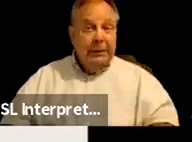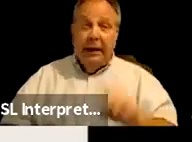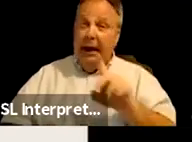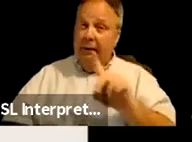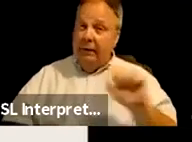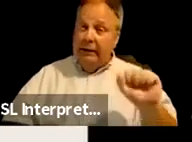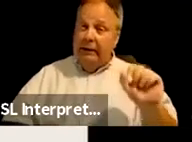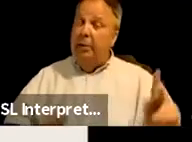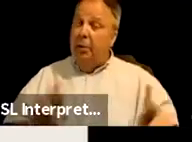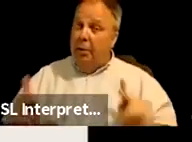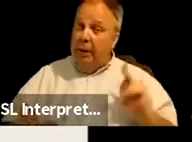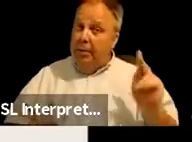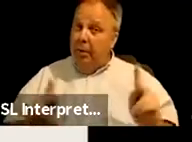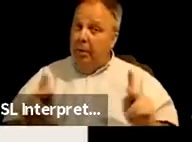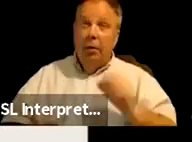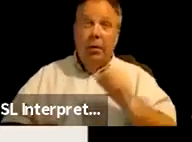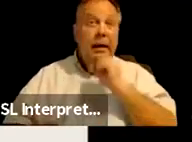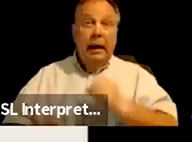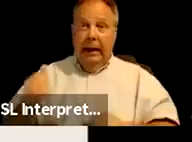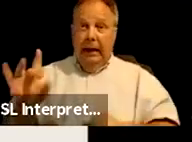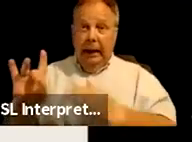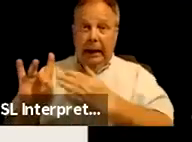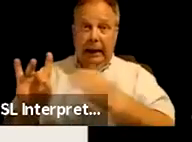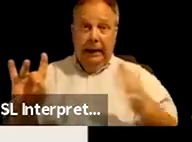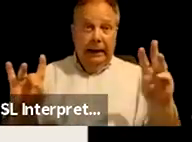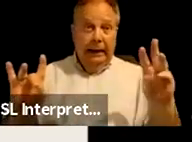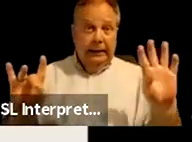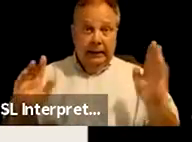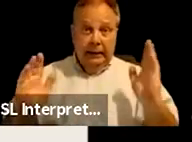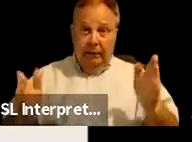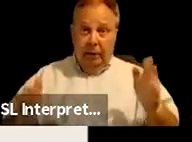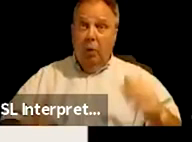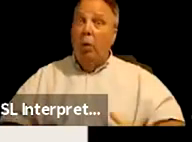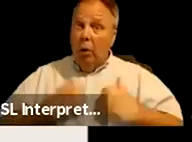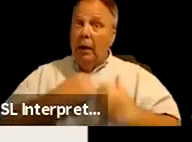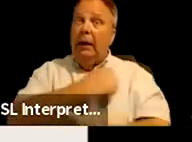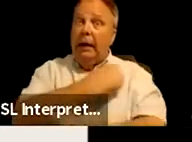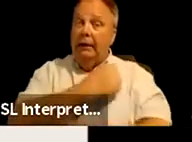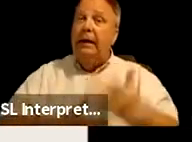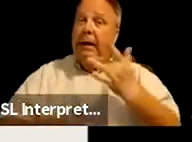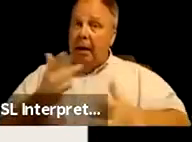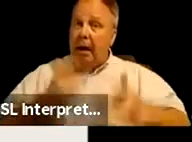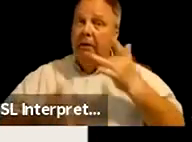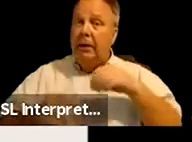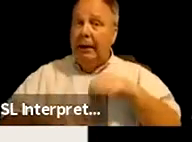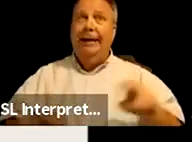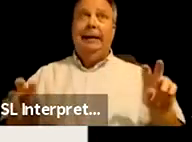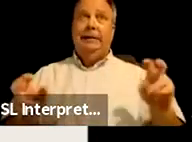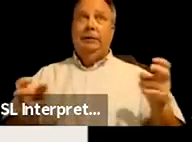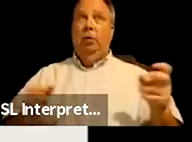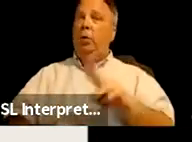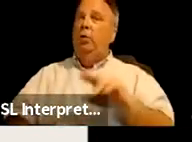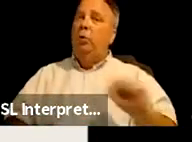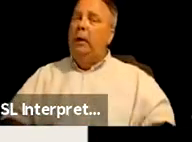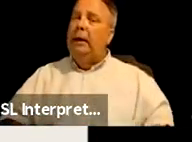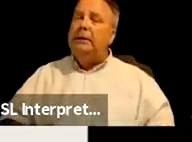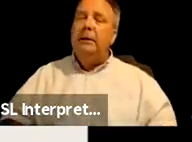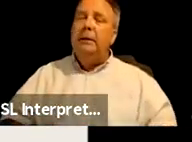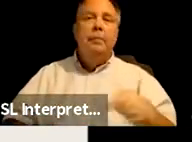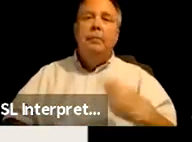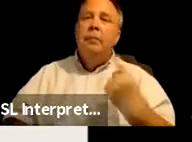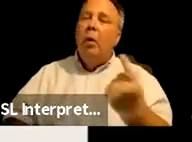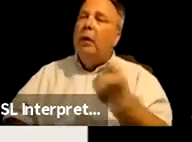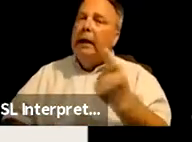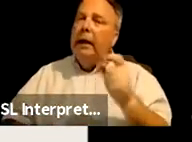people ages 18 to 64 were living in poverty in the so-called U S where only 11